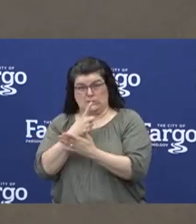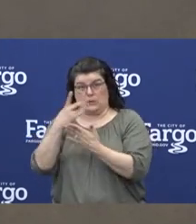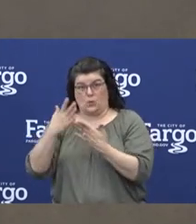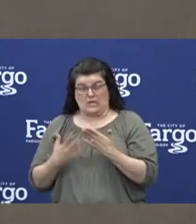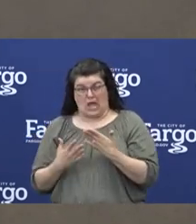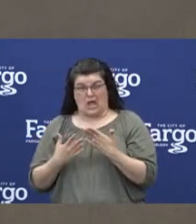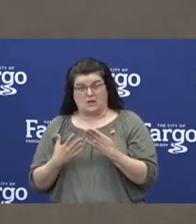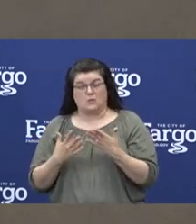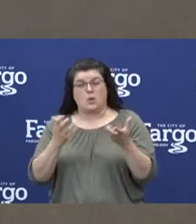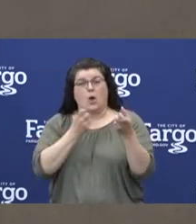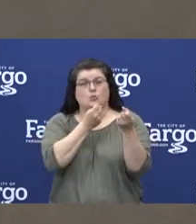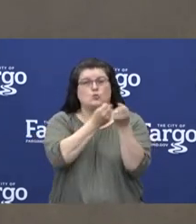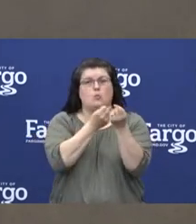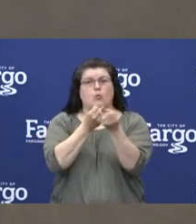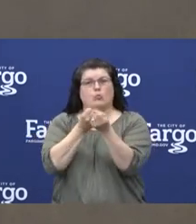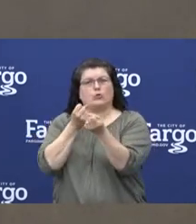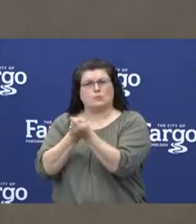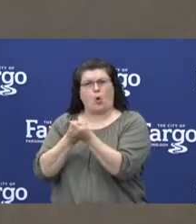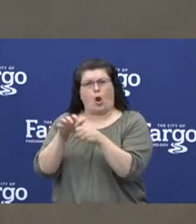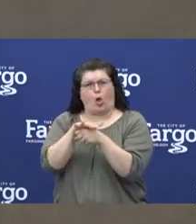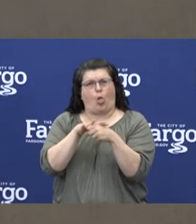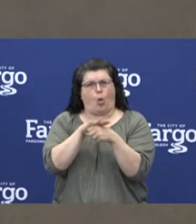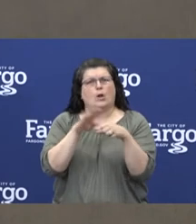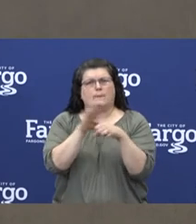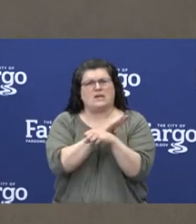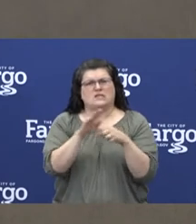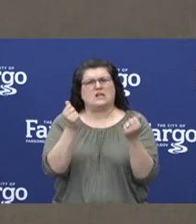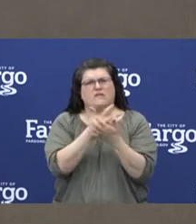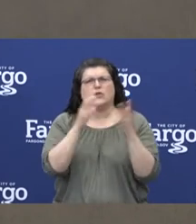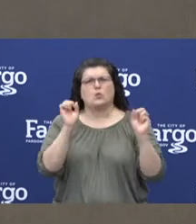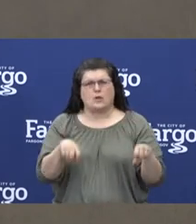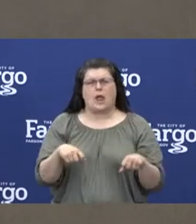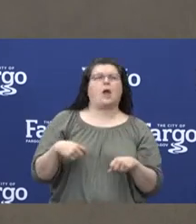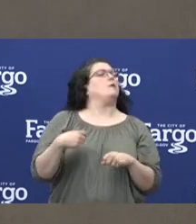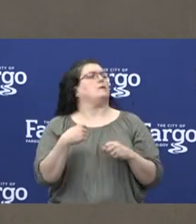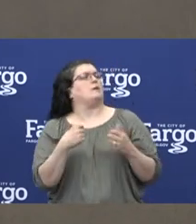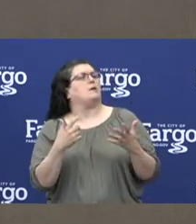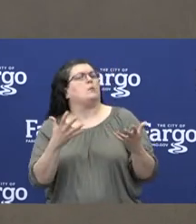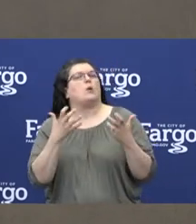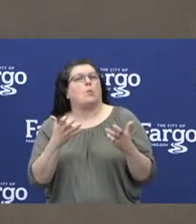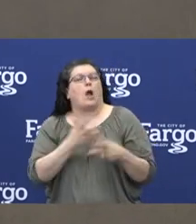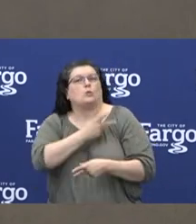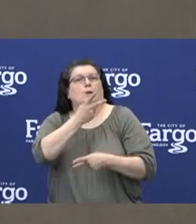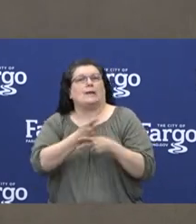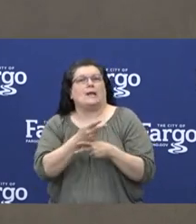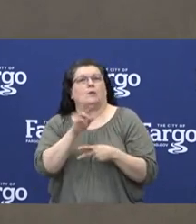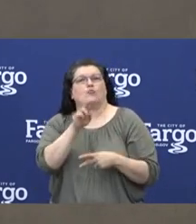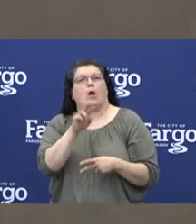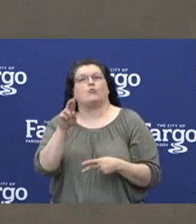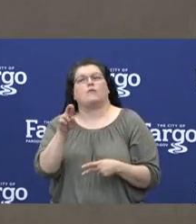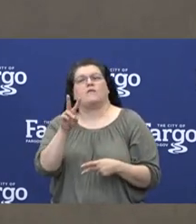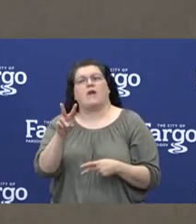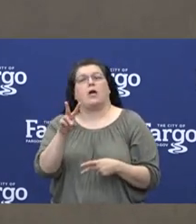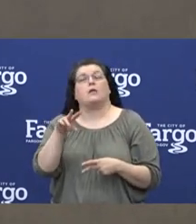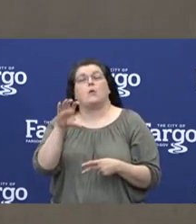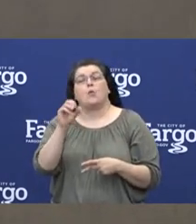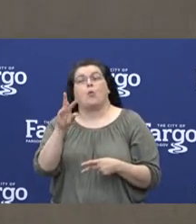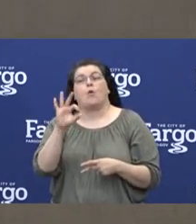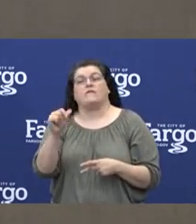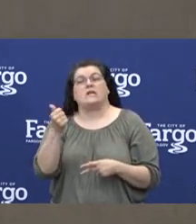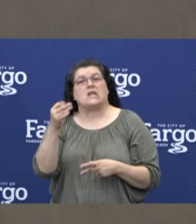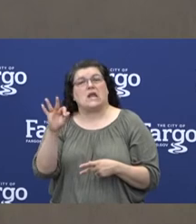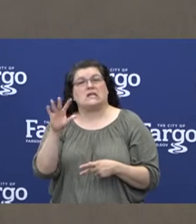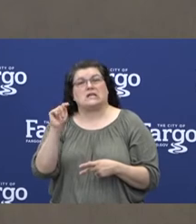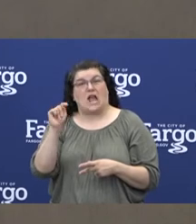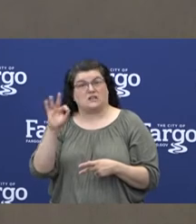Please do that all that you can to support them. And as always, you know, our Red River Valley COVID-19 Task Force, we